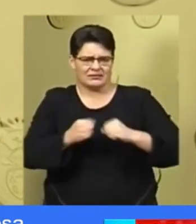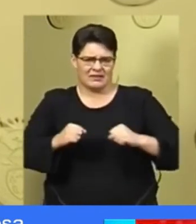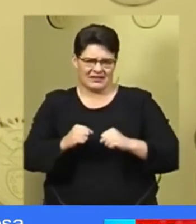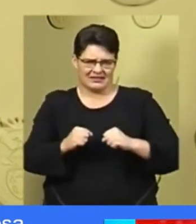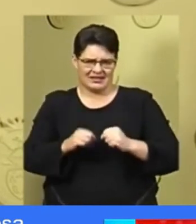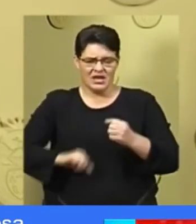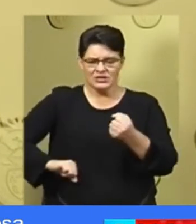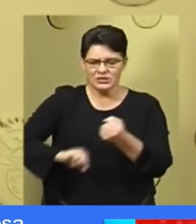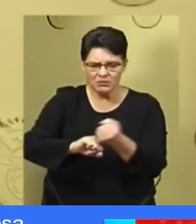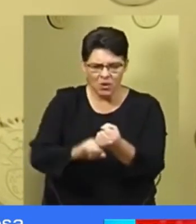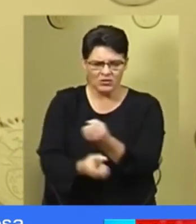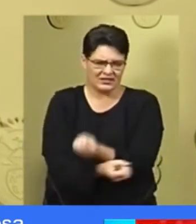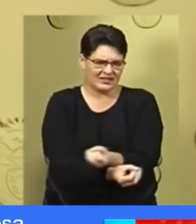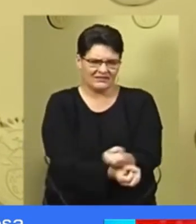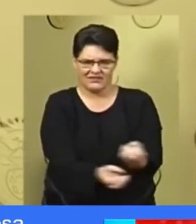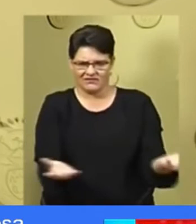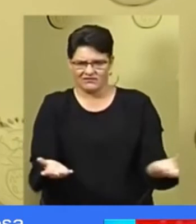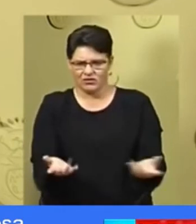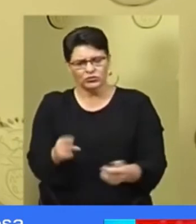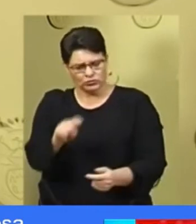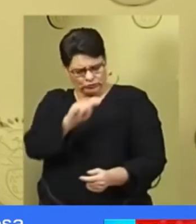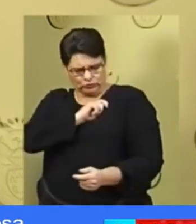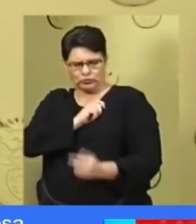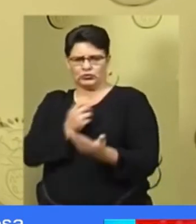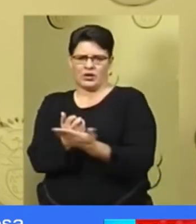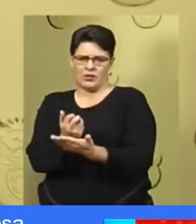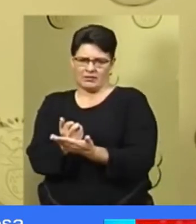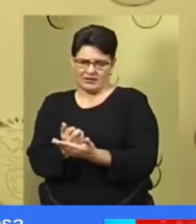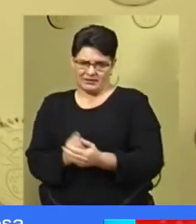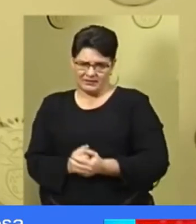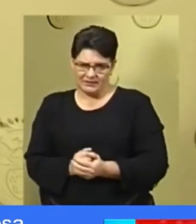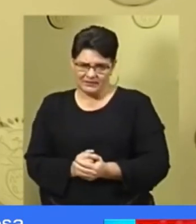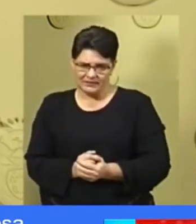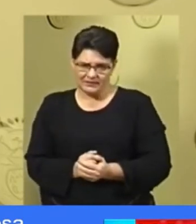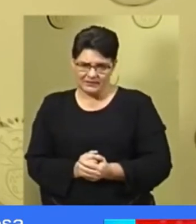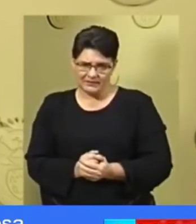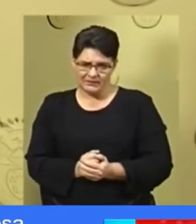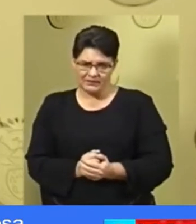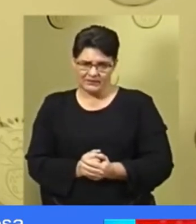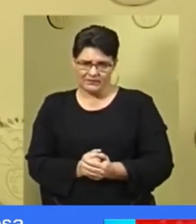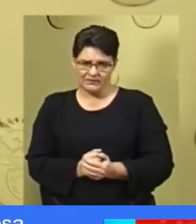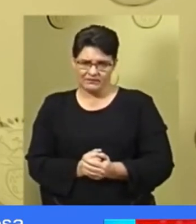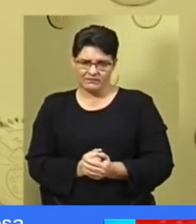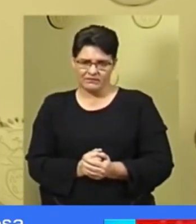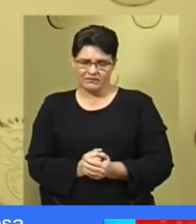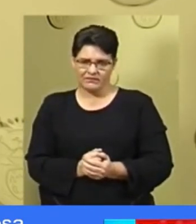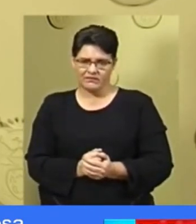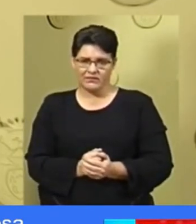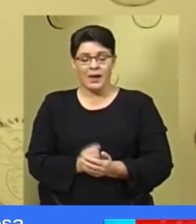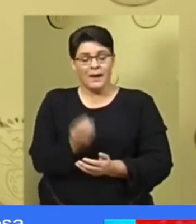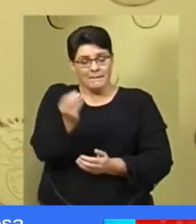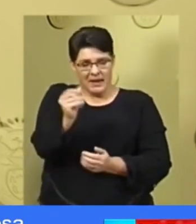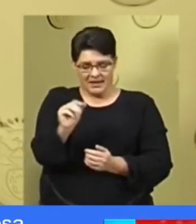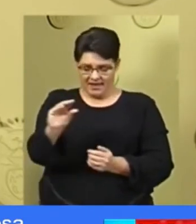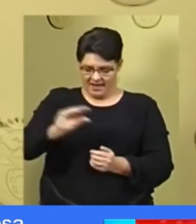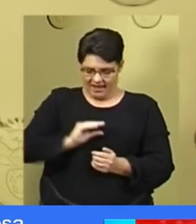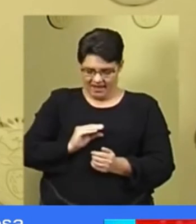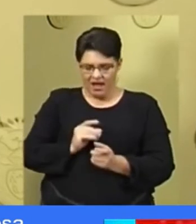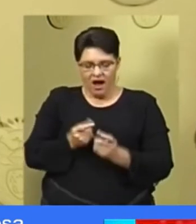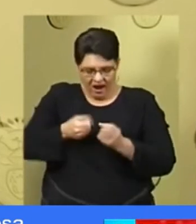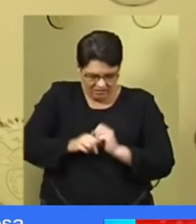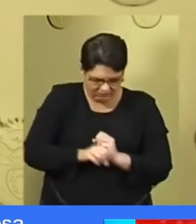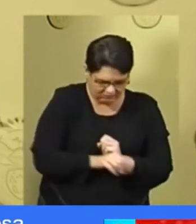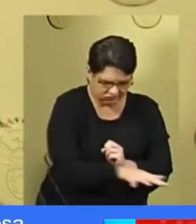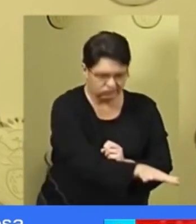provide support to the real economy. We can make sure money flows to firms